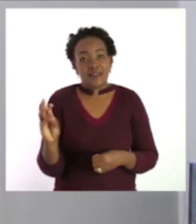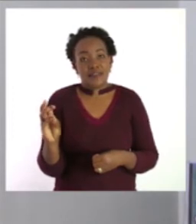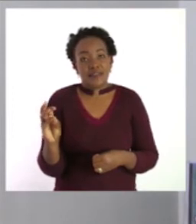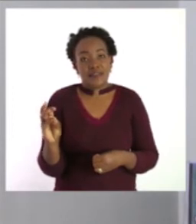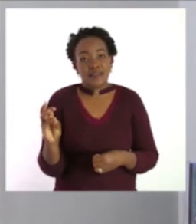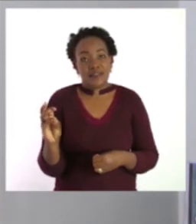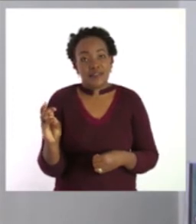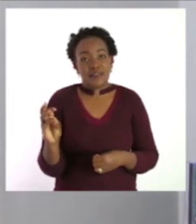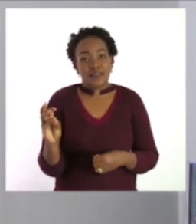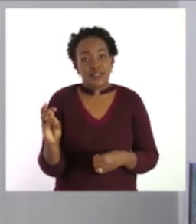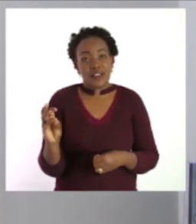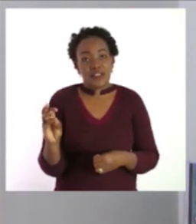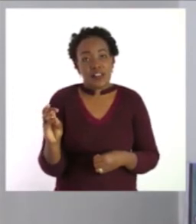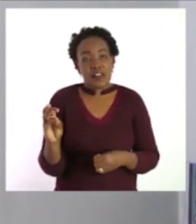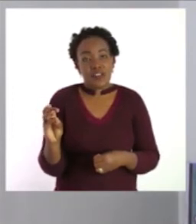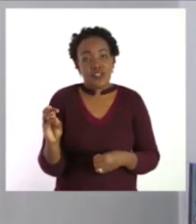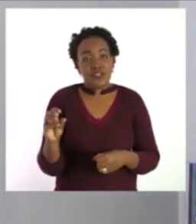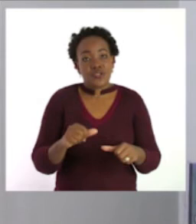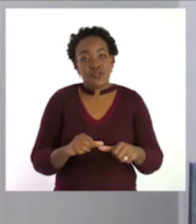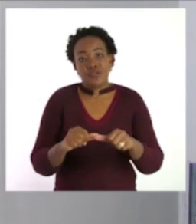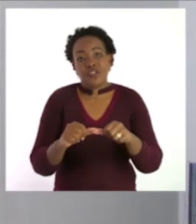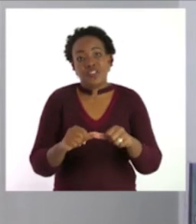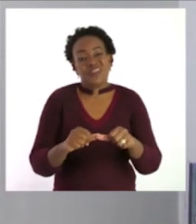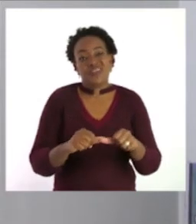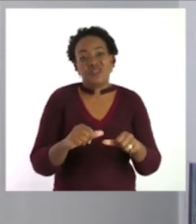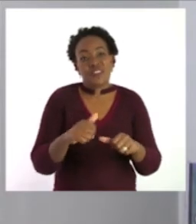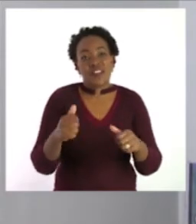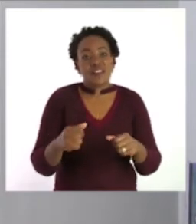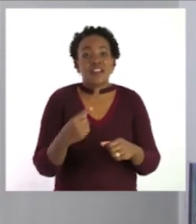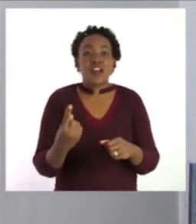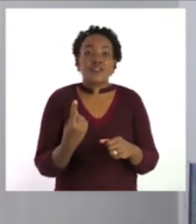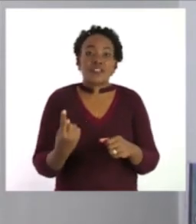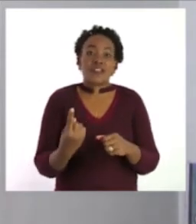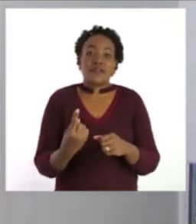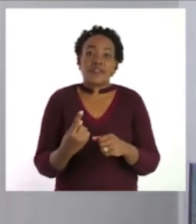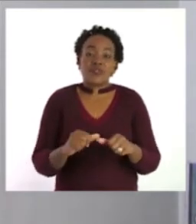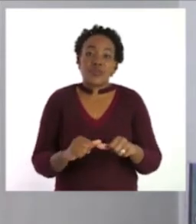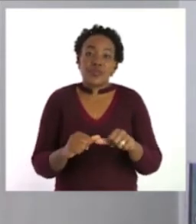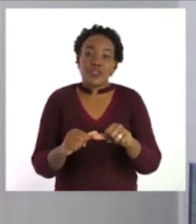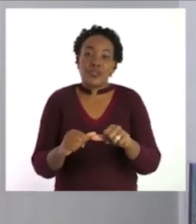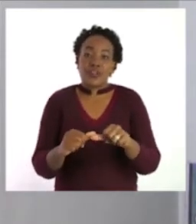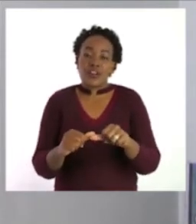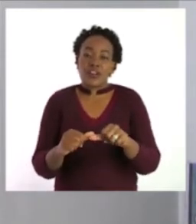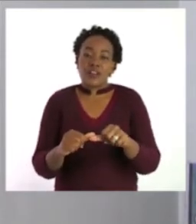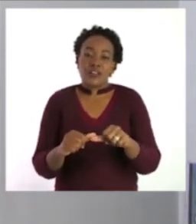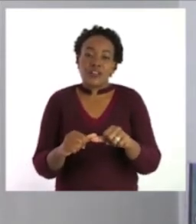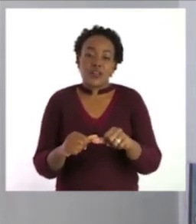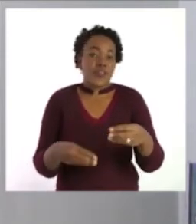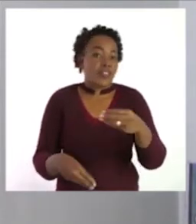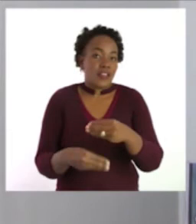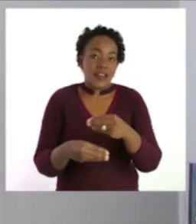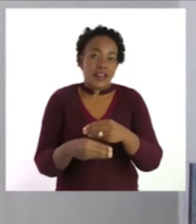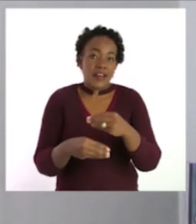So, you do the rest on your own. So, we are now moving on to addition